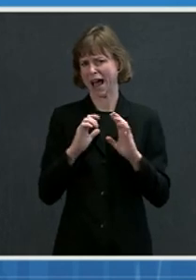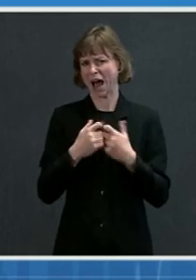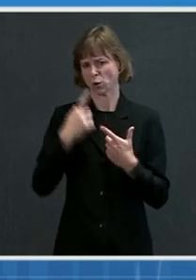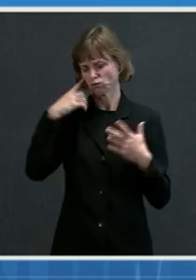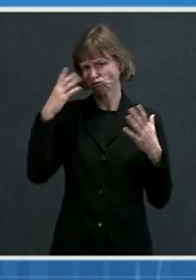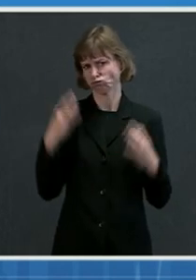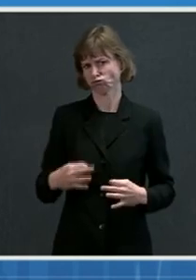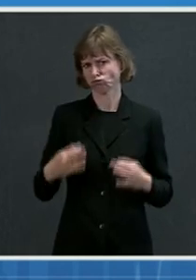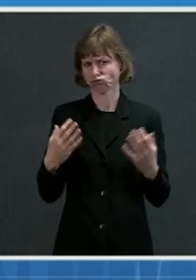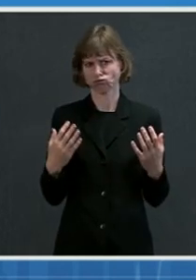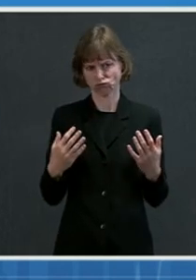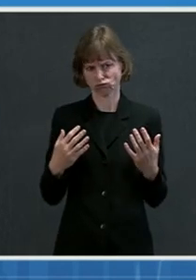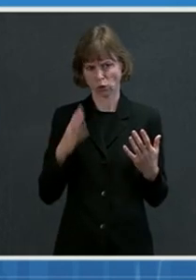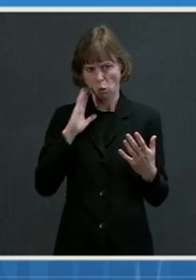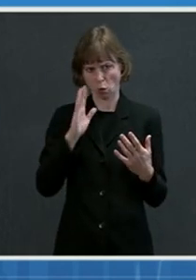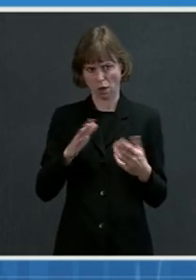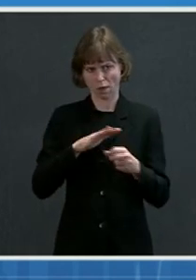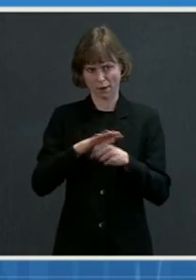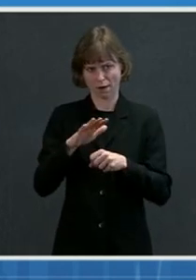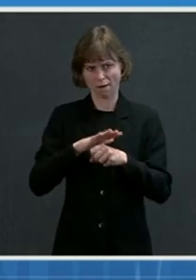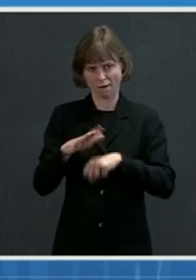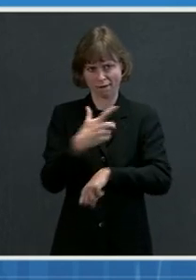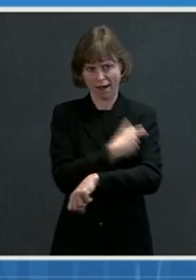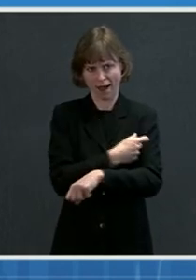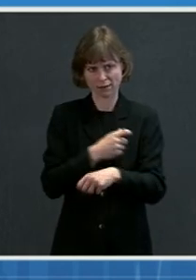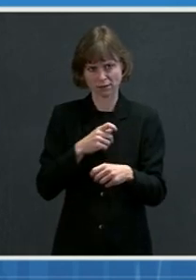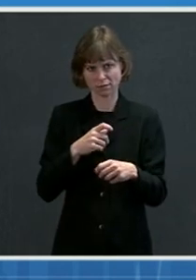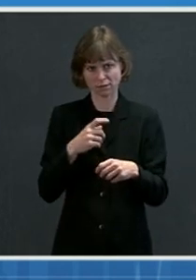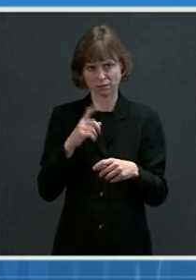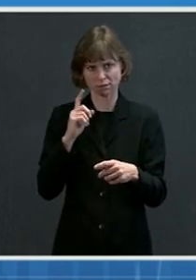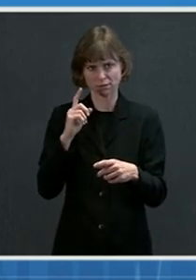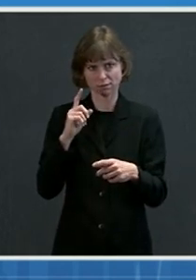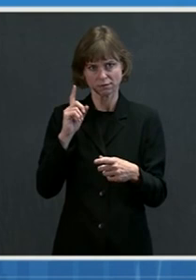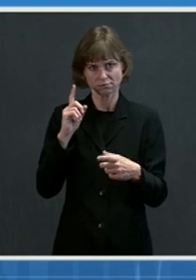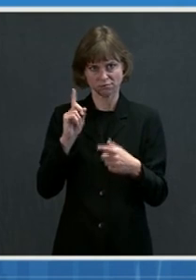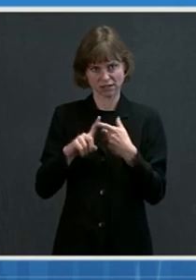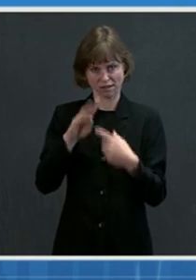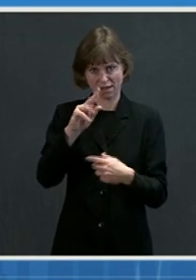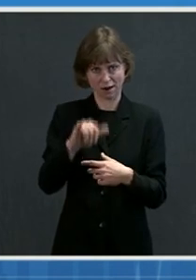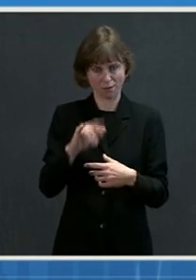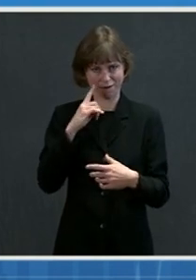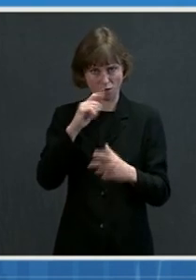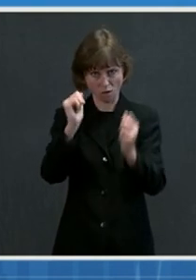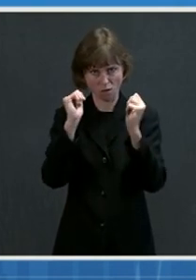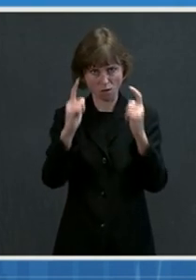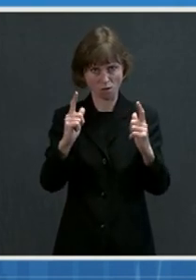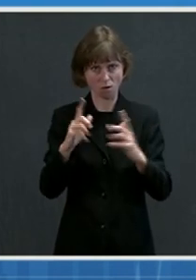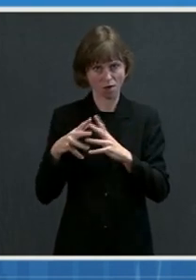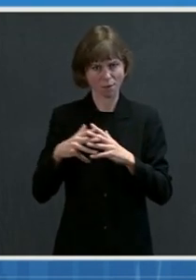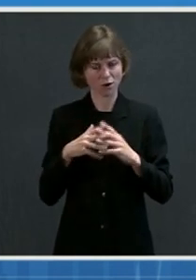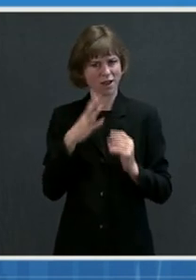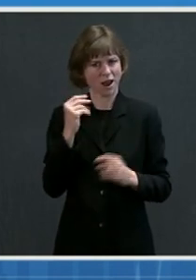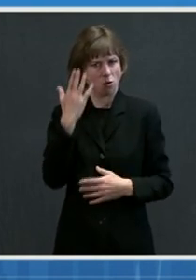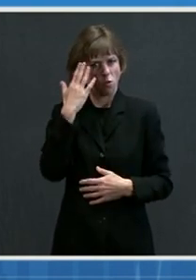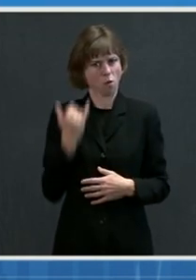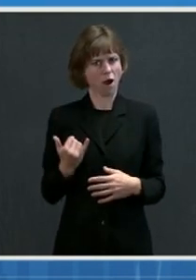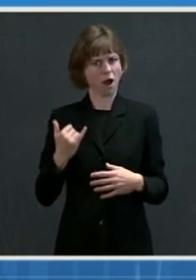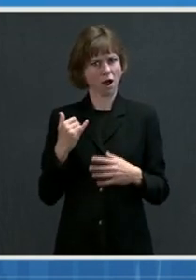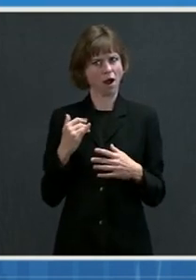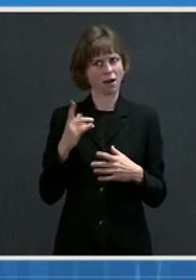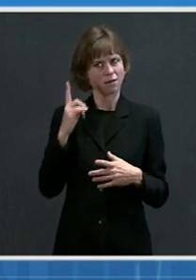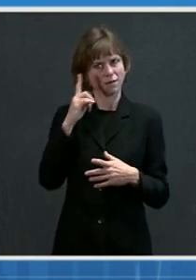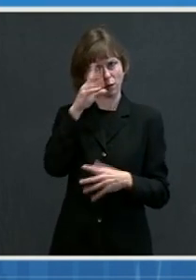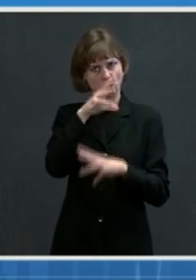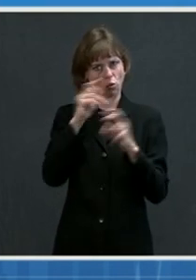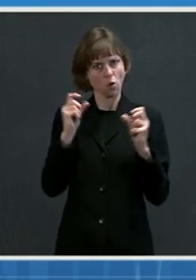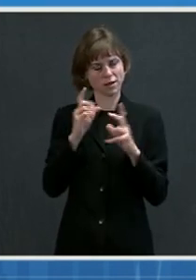that there will be enough vaccine supply by the end of May to vaccinate all American adults, and why it was important for the president to lay out